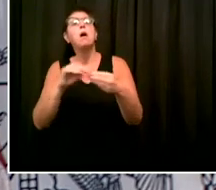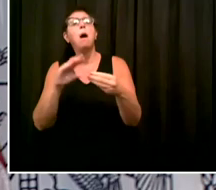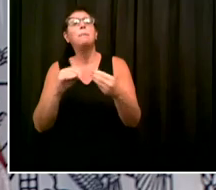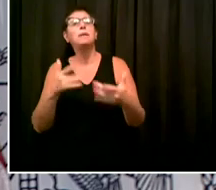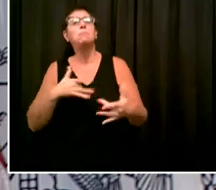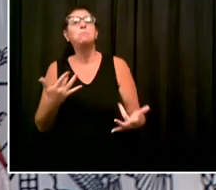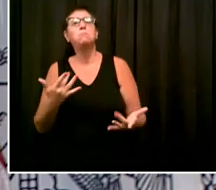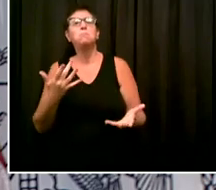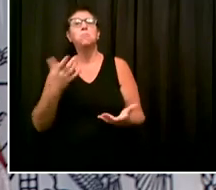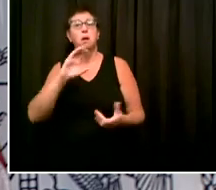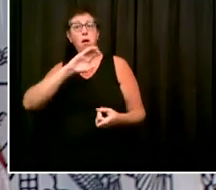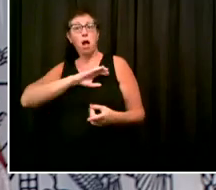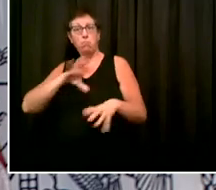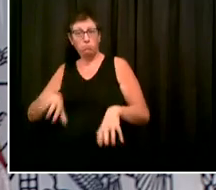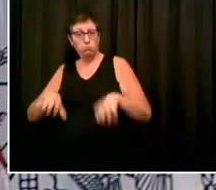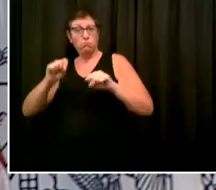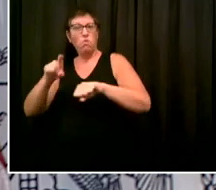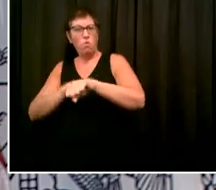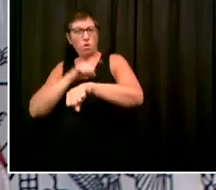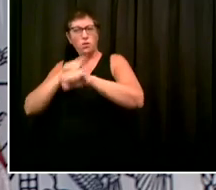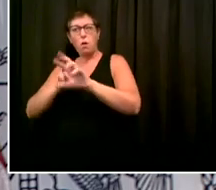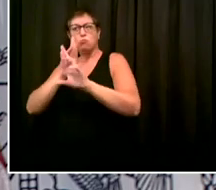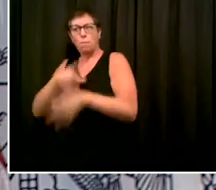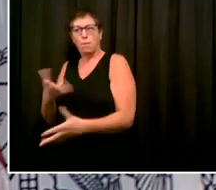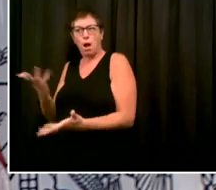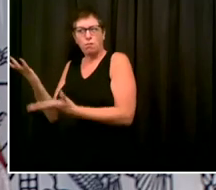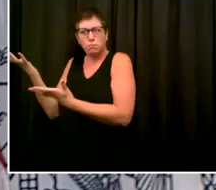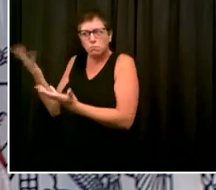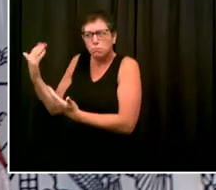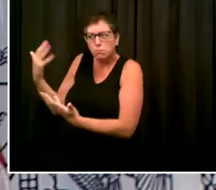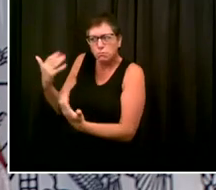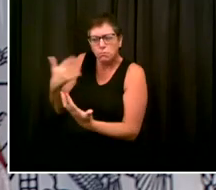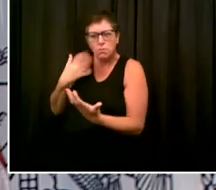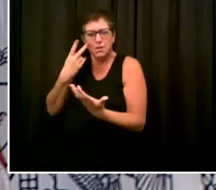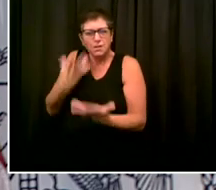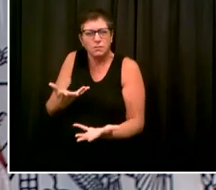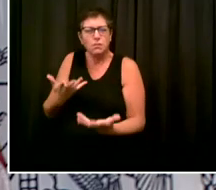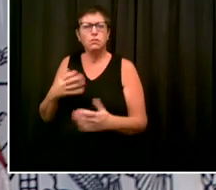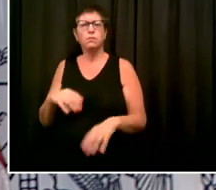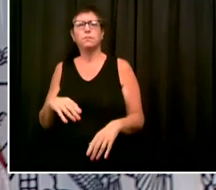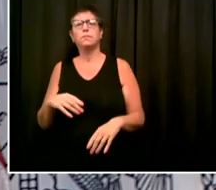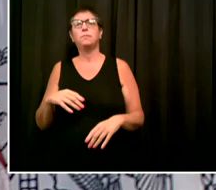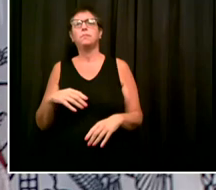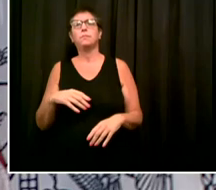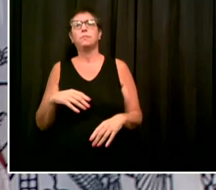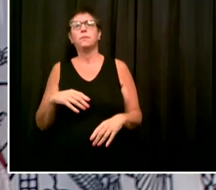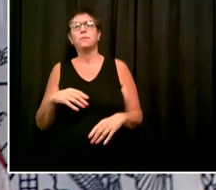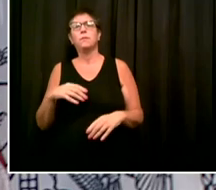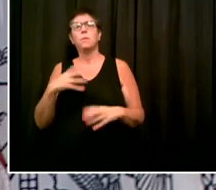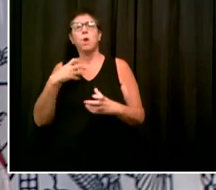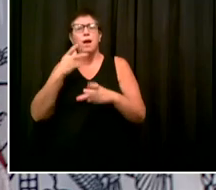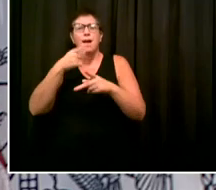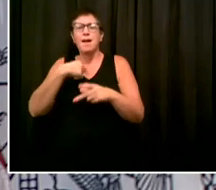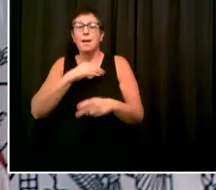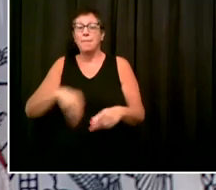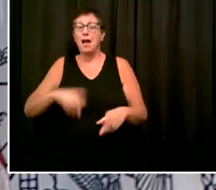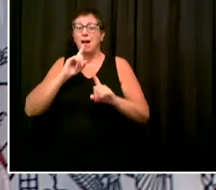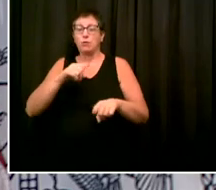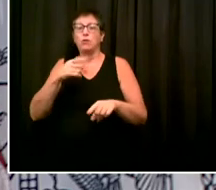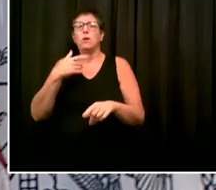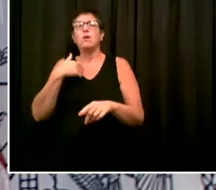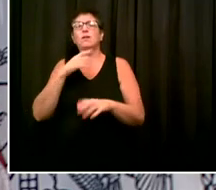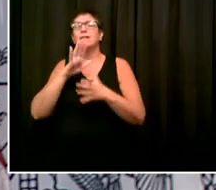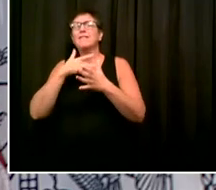Well, again, I want to be careful when you said I quote unquote sort of acknowledge. I want to be careful. I've said that there are